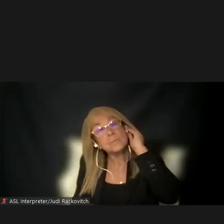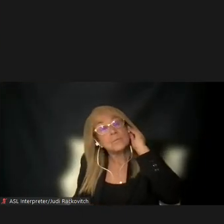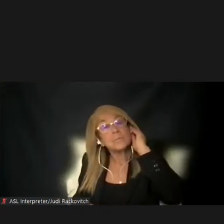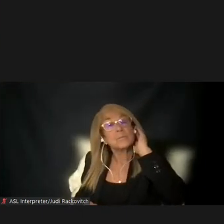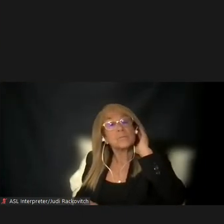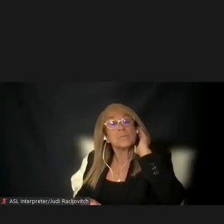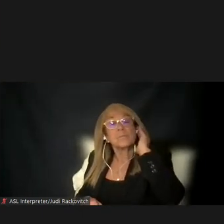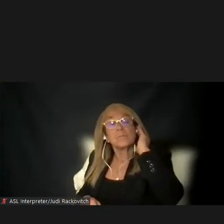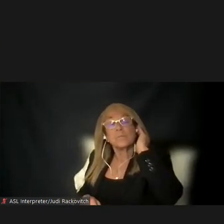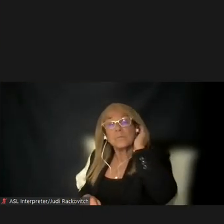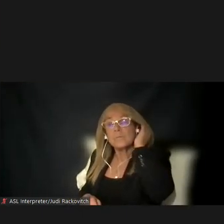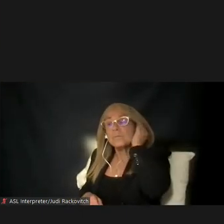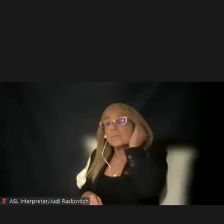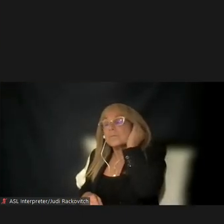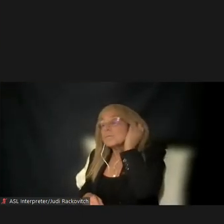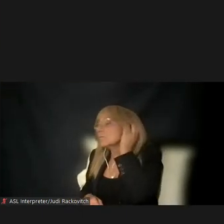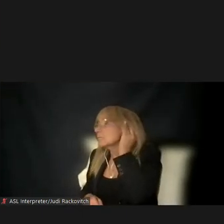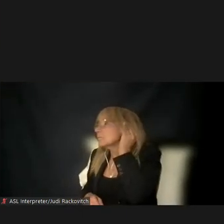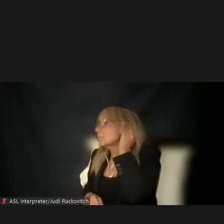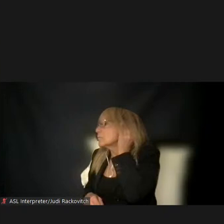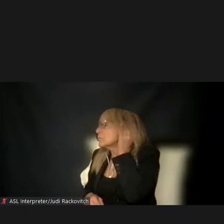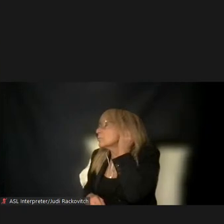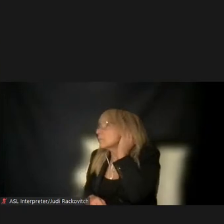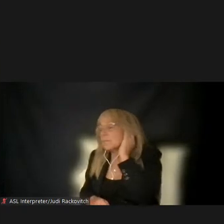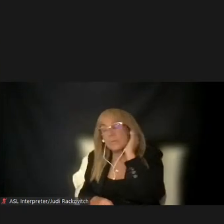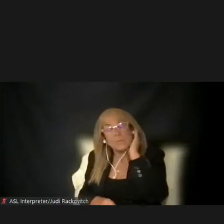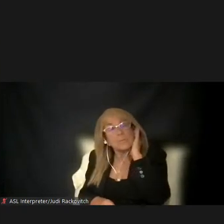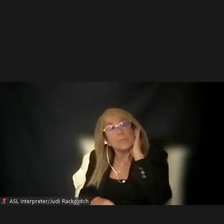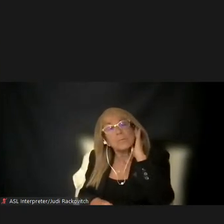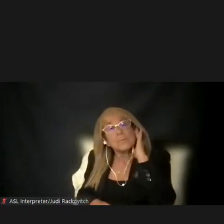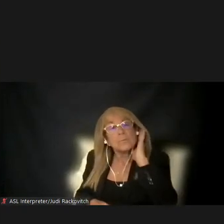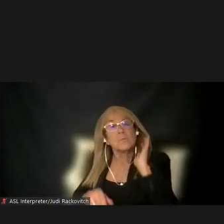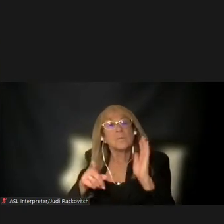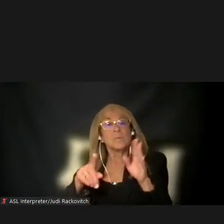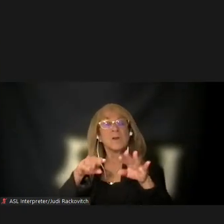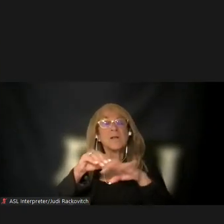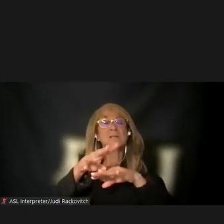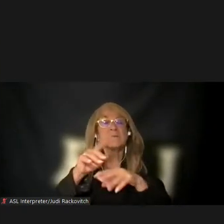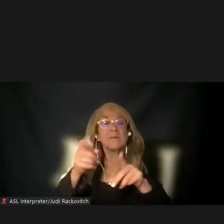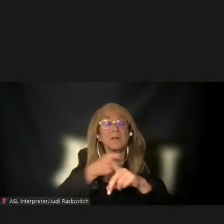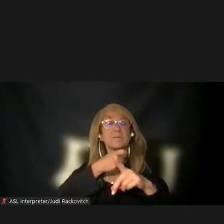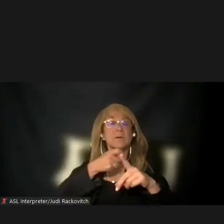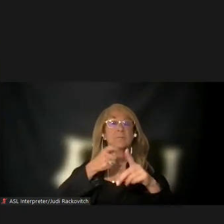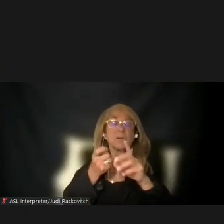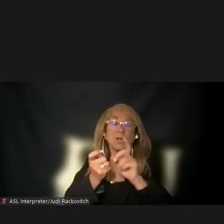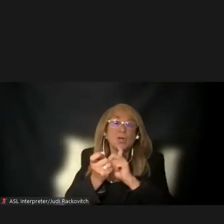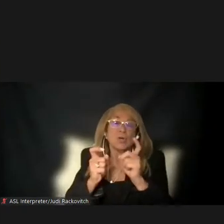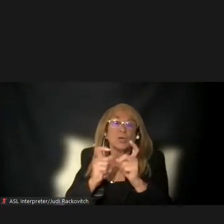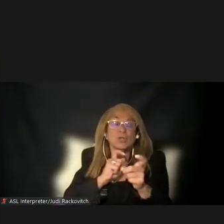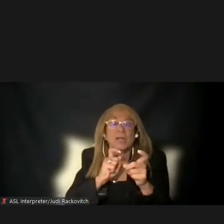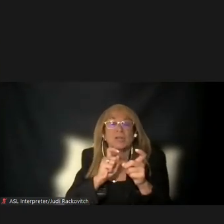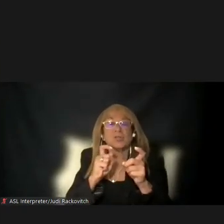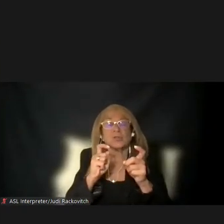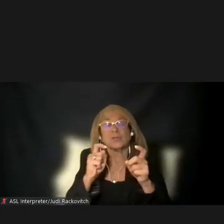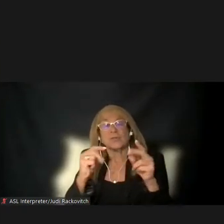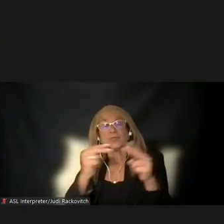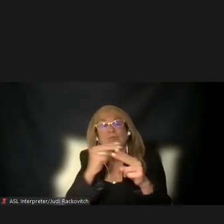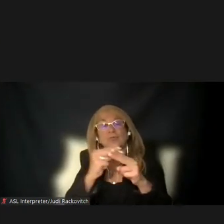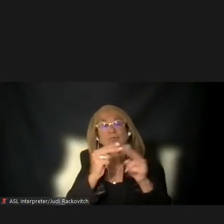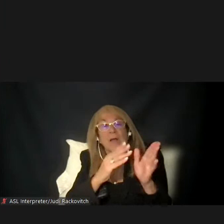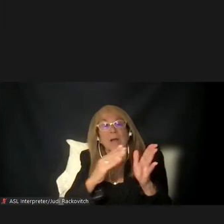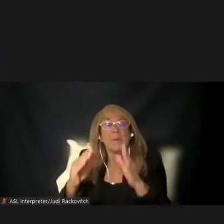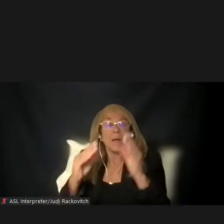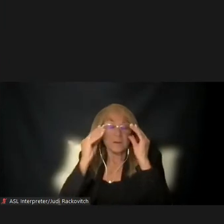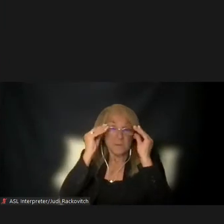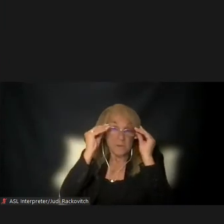effects that result from installation of tolling infrastructure and equipment, or from changes in traffic patterns in the Manhattan Central Business District. For example,